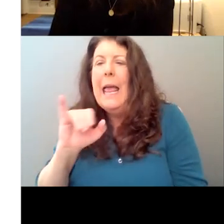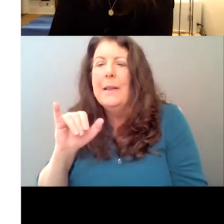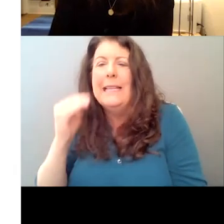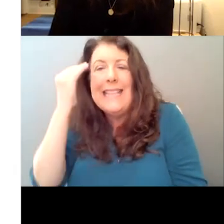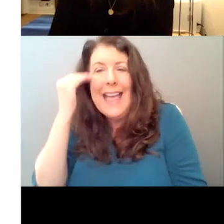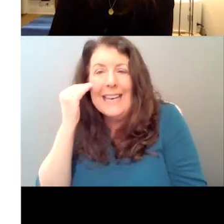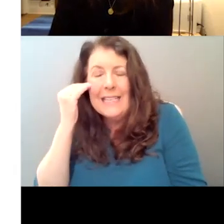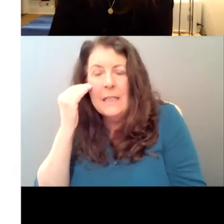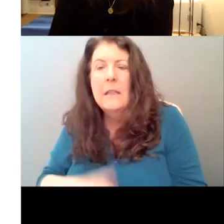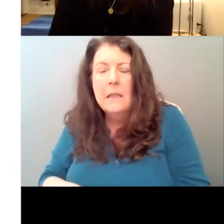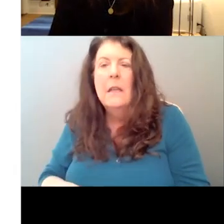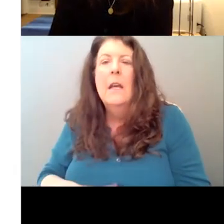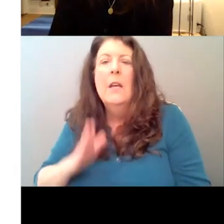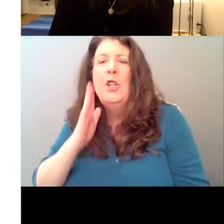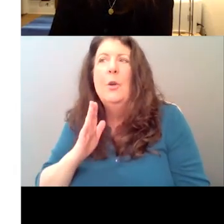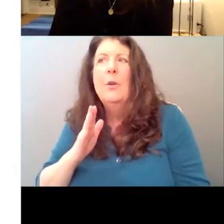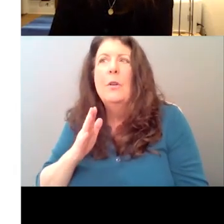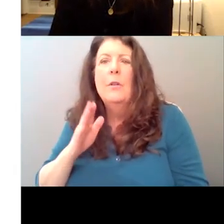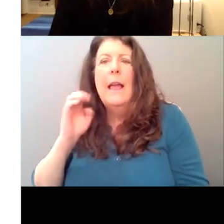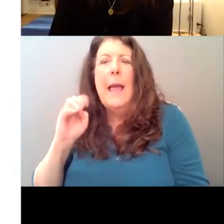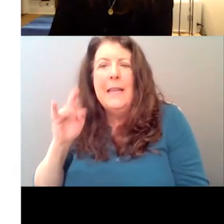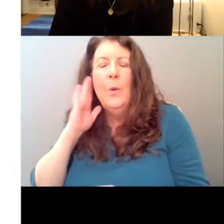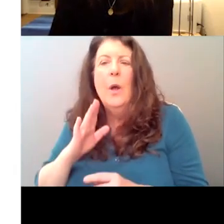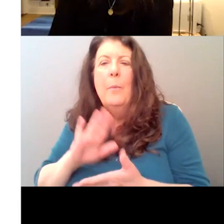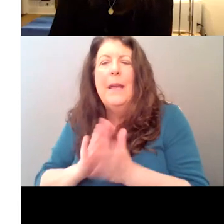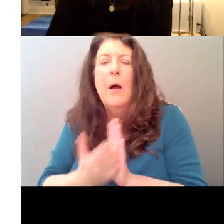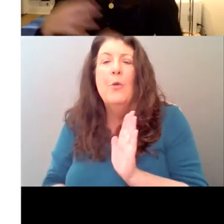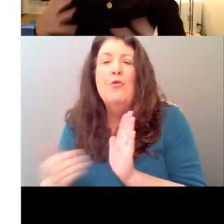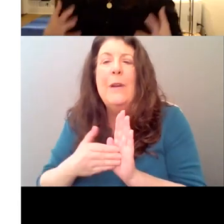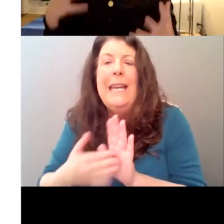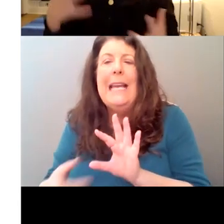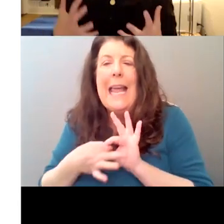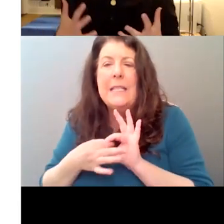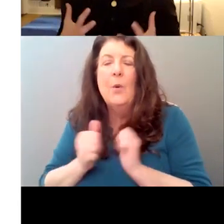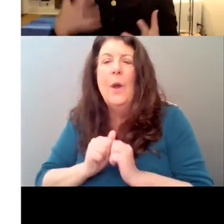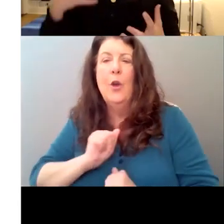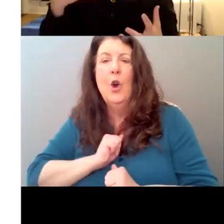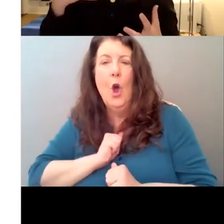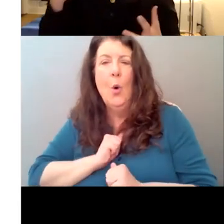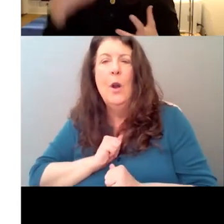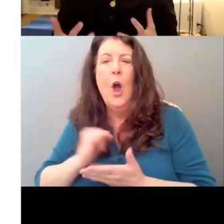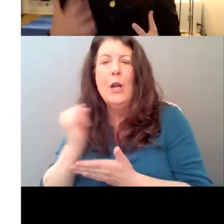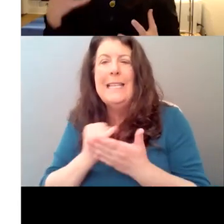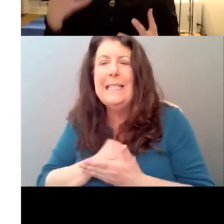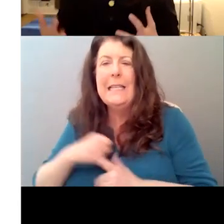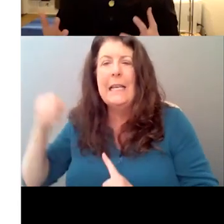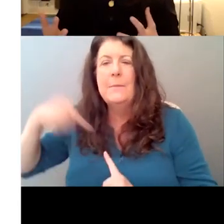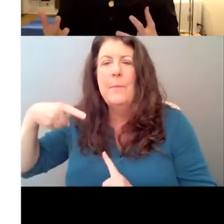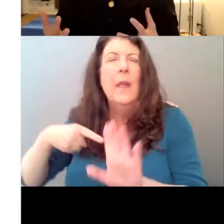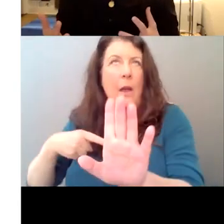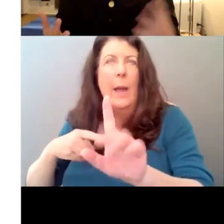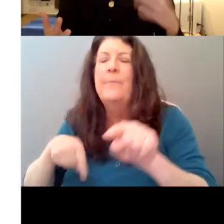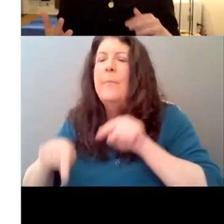um, by hearing Sue. Well, she's here. Sorry. It's actually Adelaide is